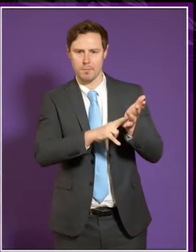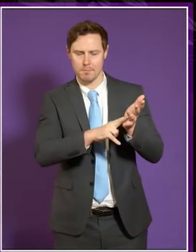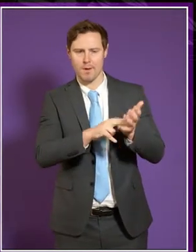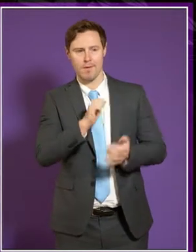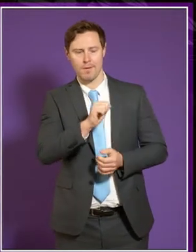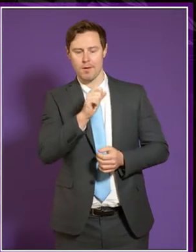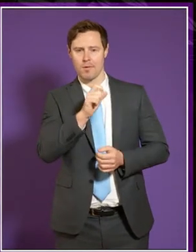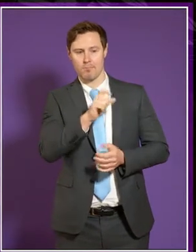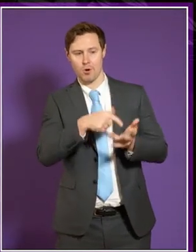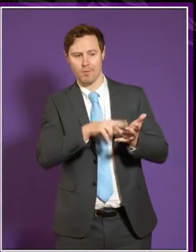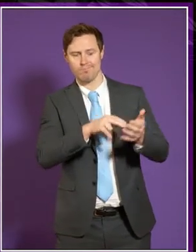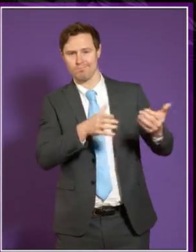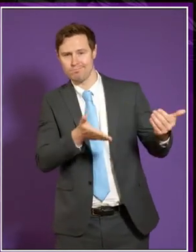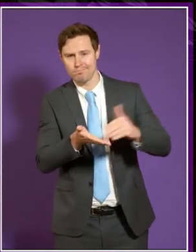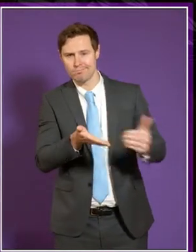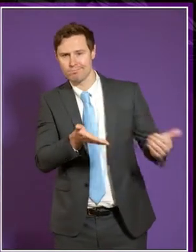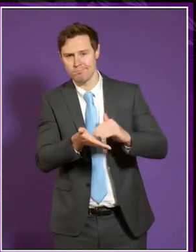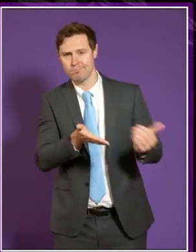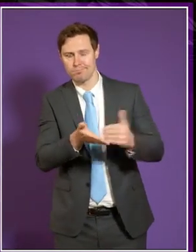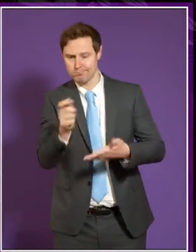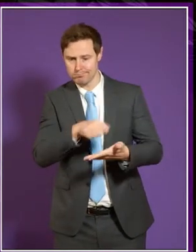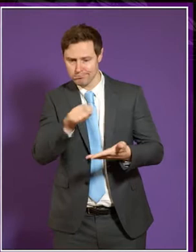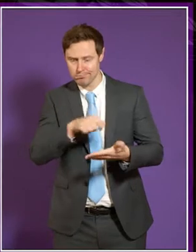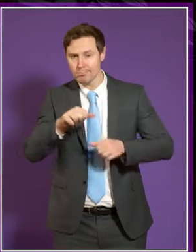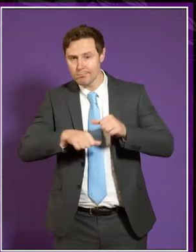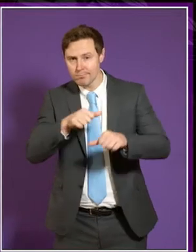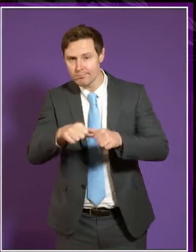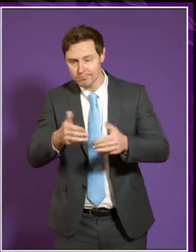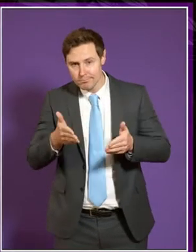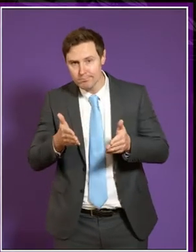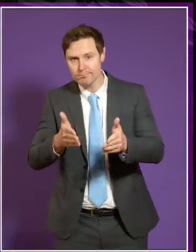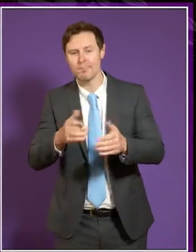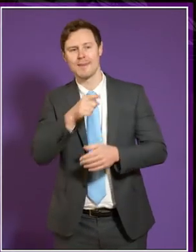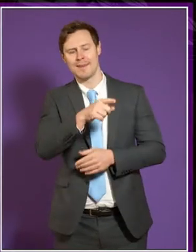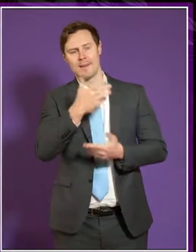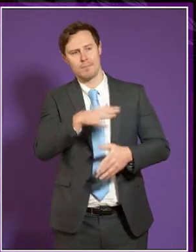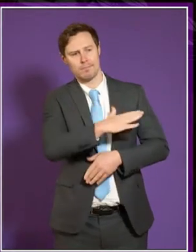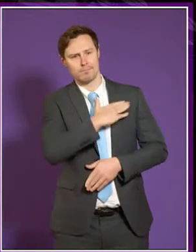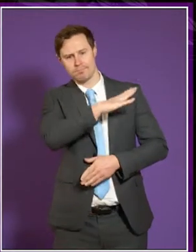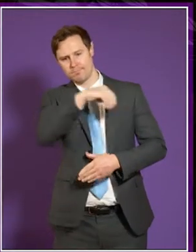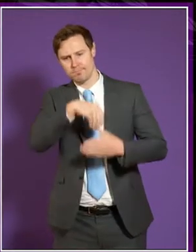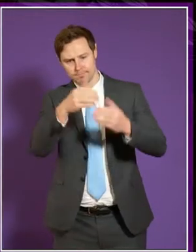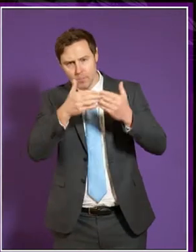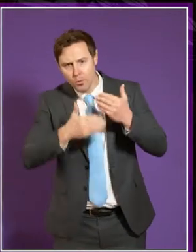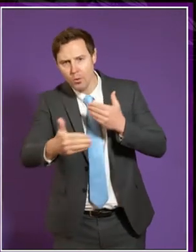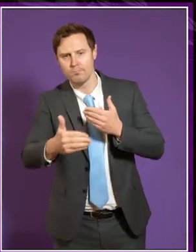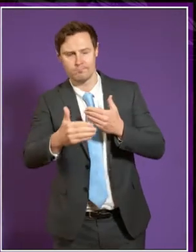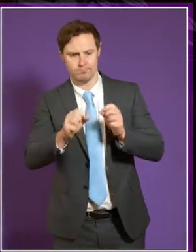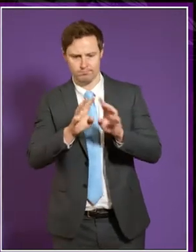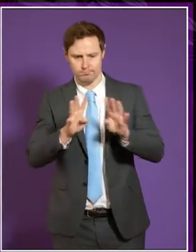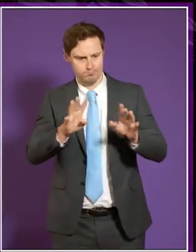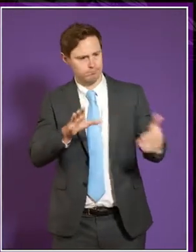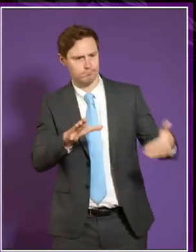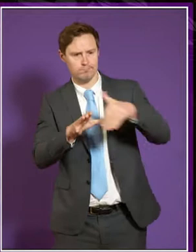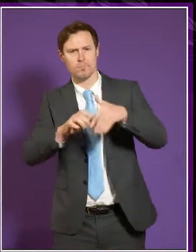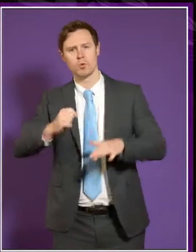our committee each week to transcribe our proceedings. Ian was one of the longest-serving members of the official report, joining the Scottish